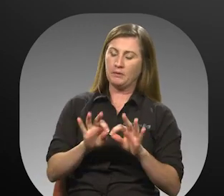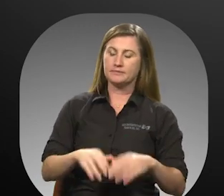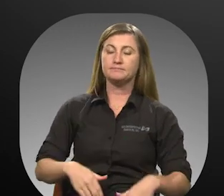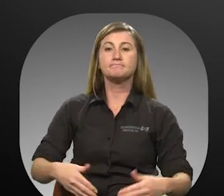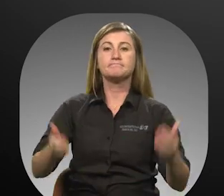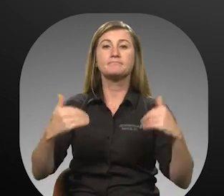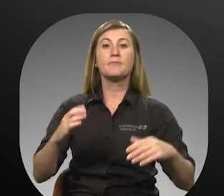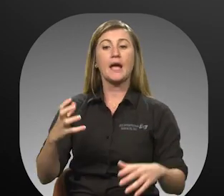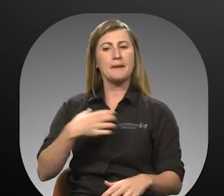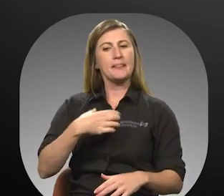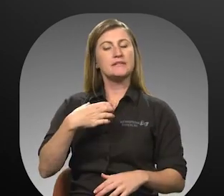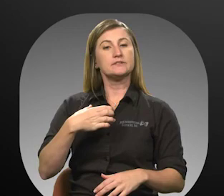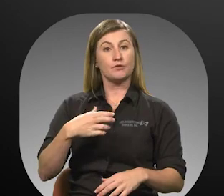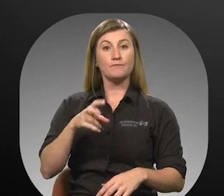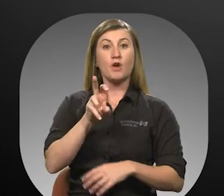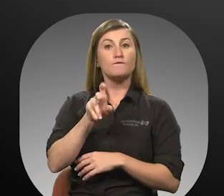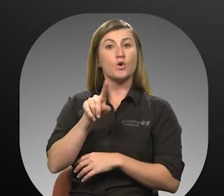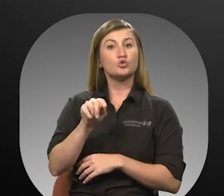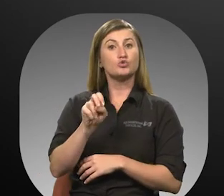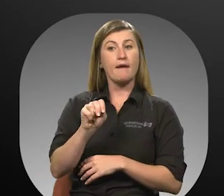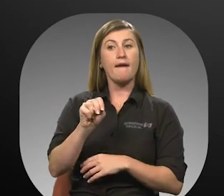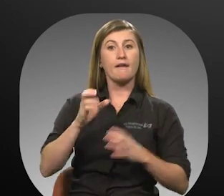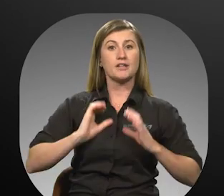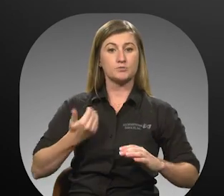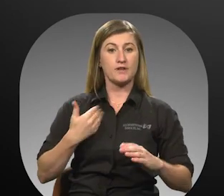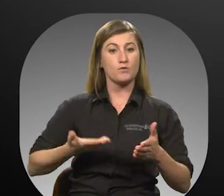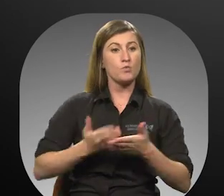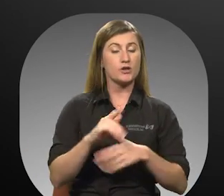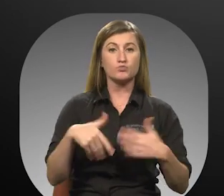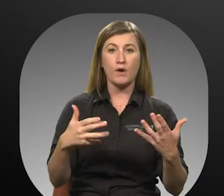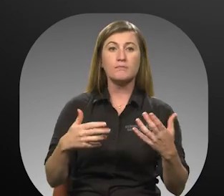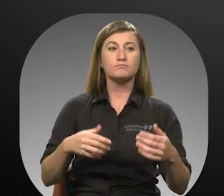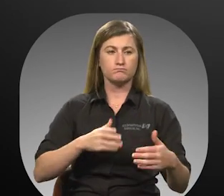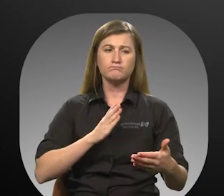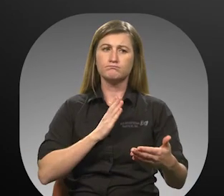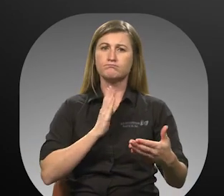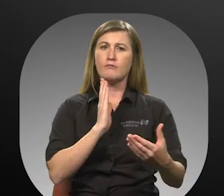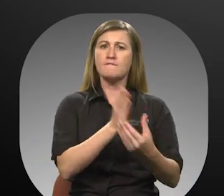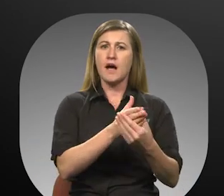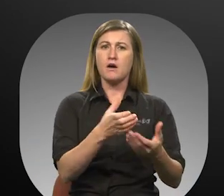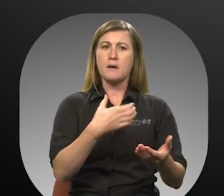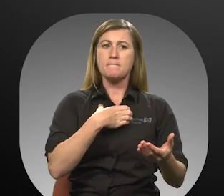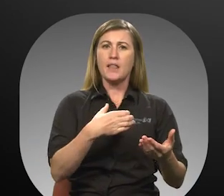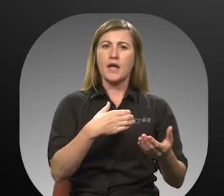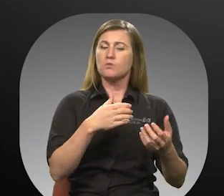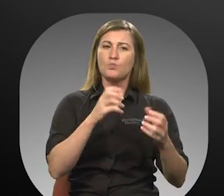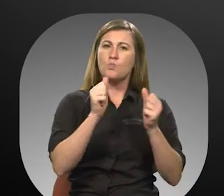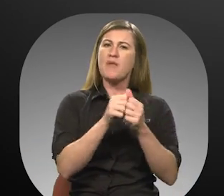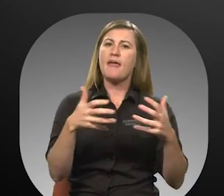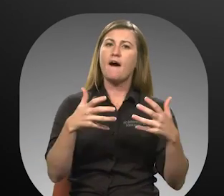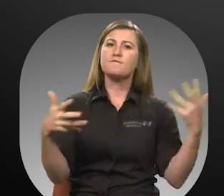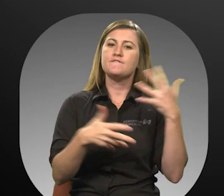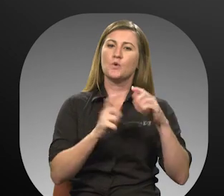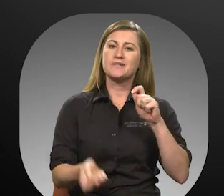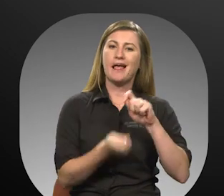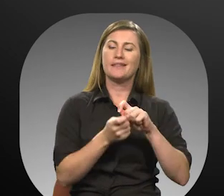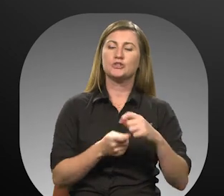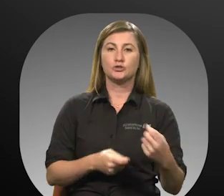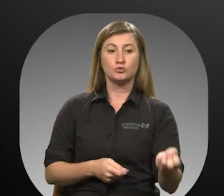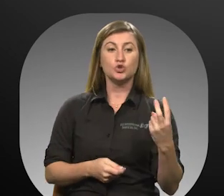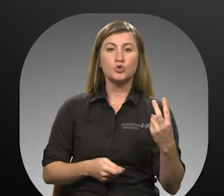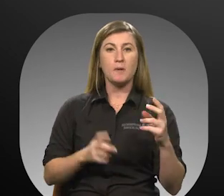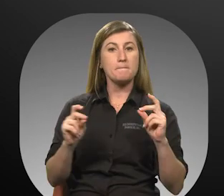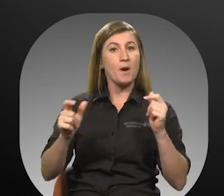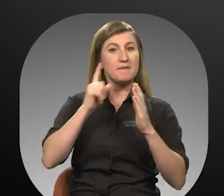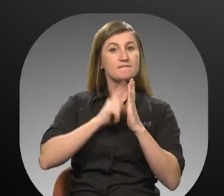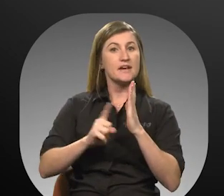Complaints 5. Votran customers have the right to 1. File complaints without fear of retaliation 2. Prompt